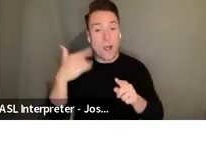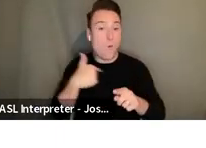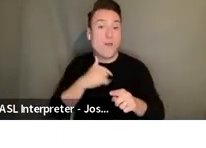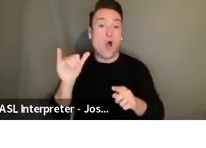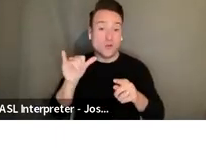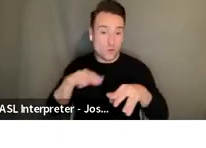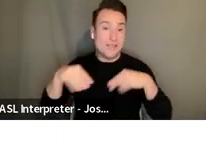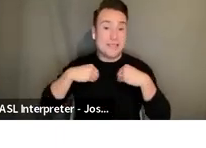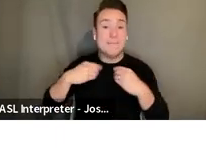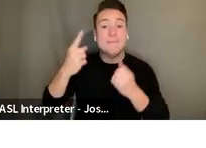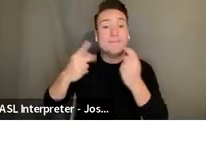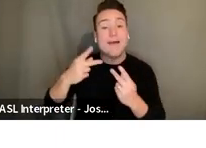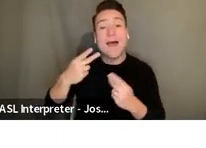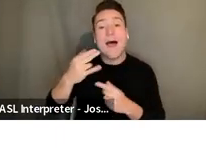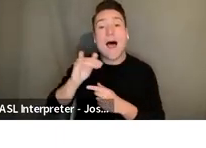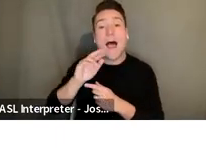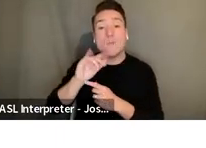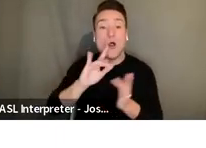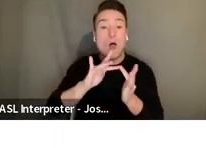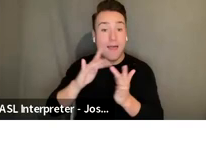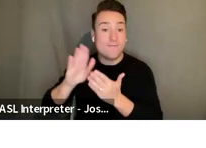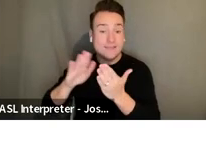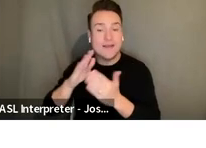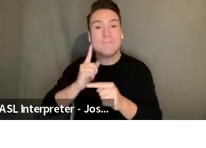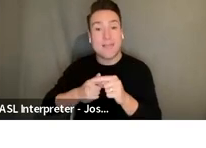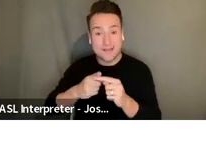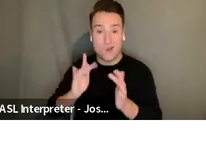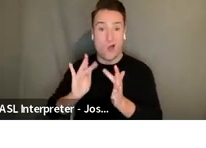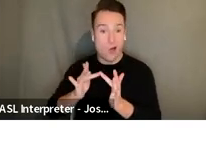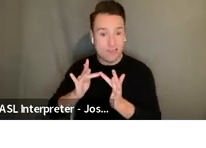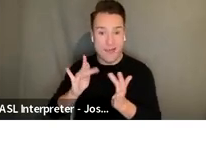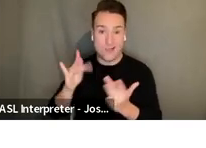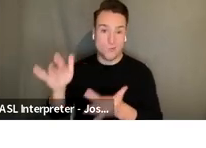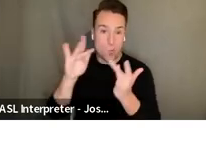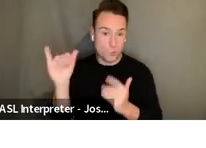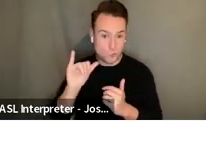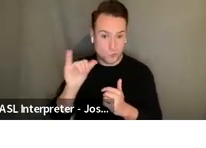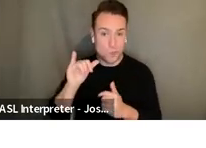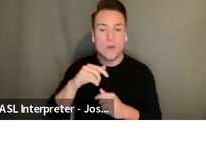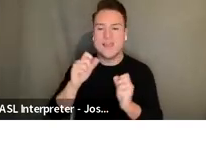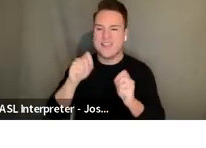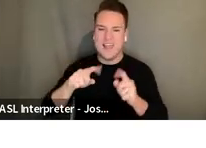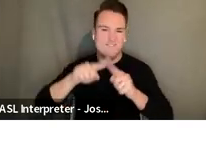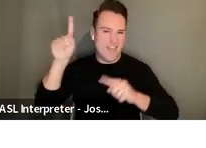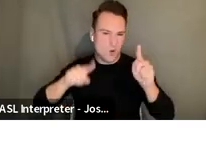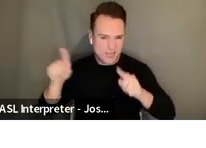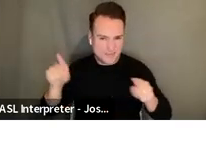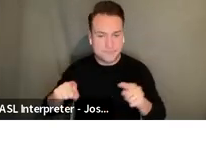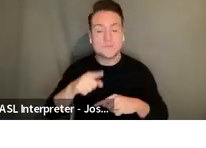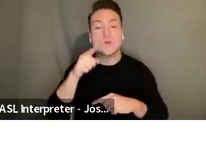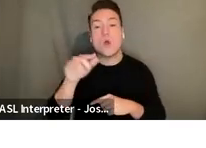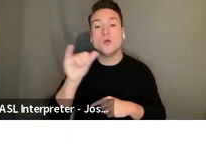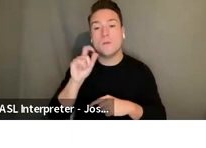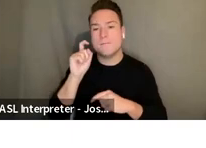and digital tours and so what a committed touring partner looks like can vary a lot. You do need to be able to